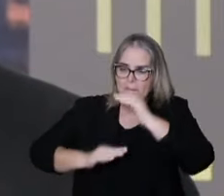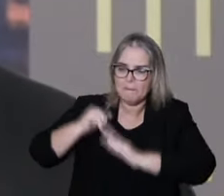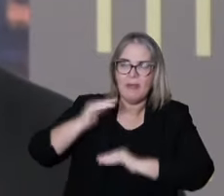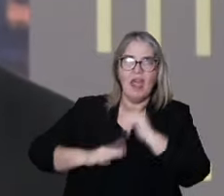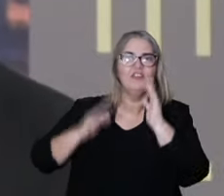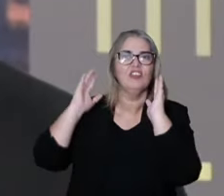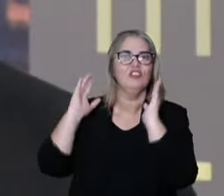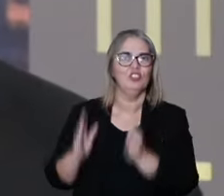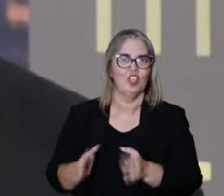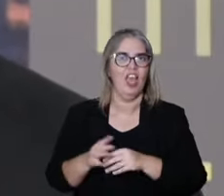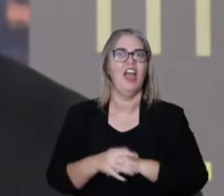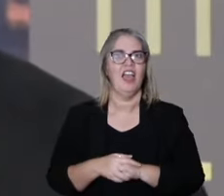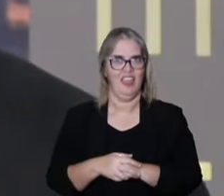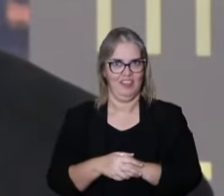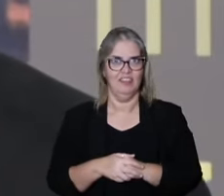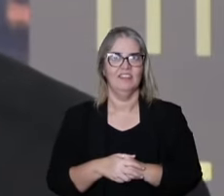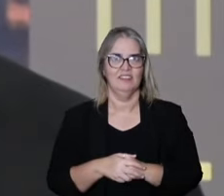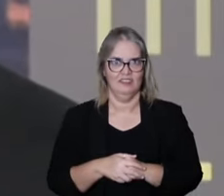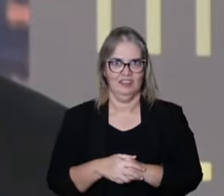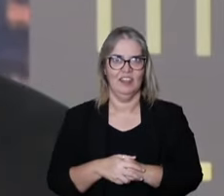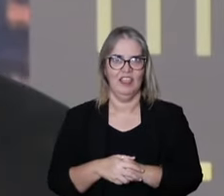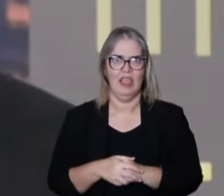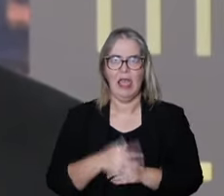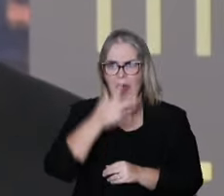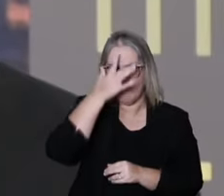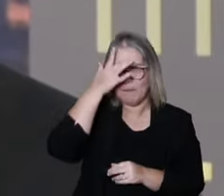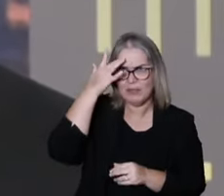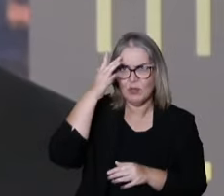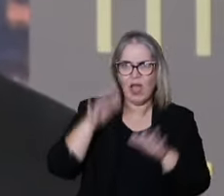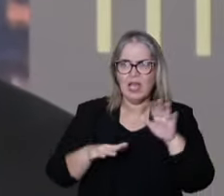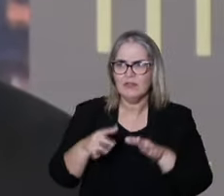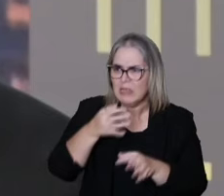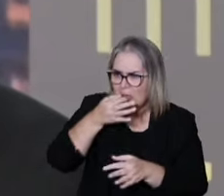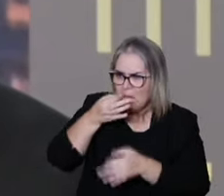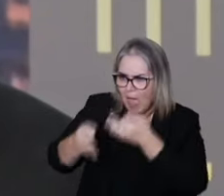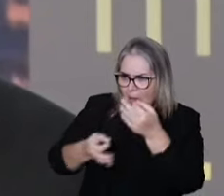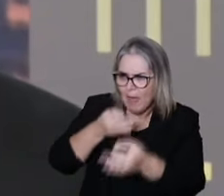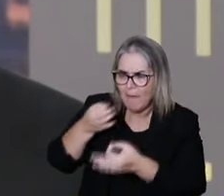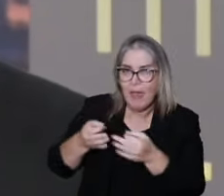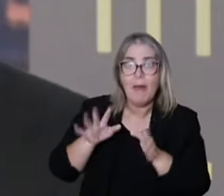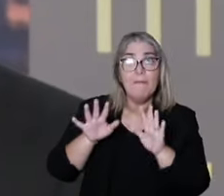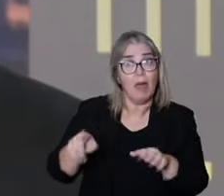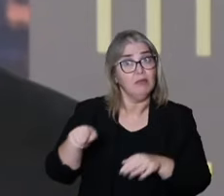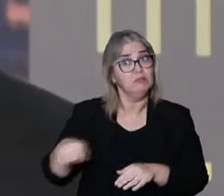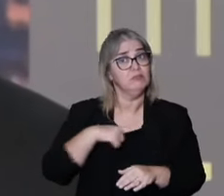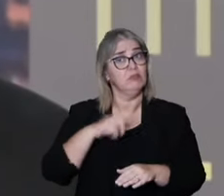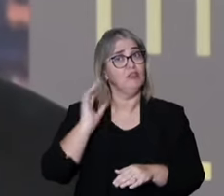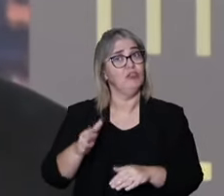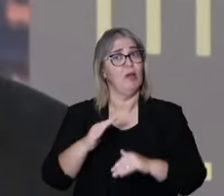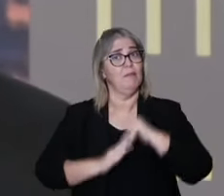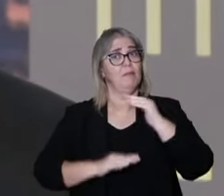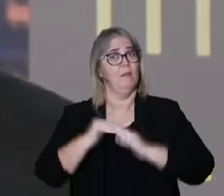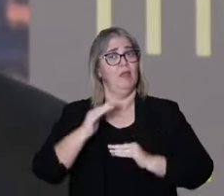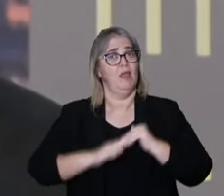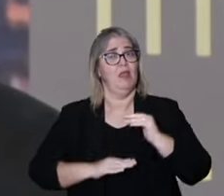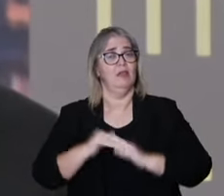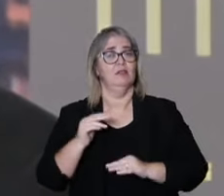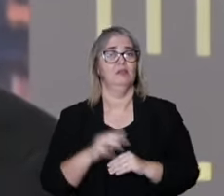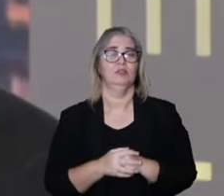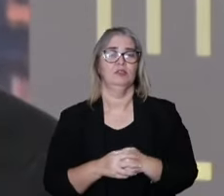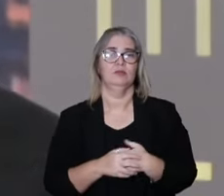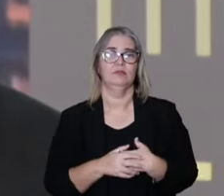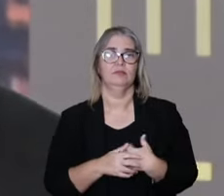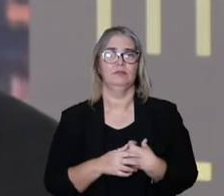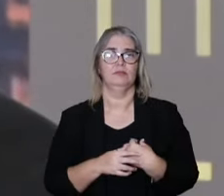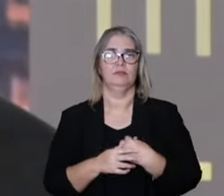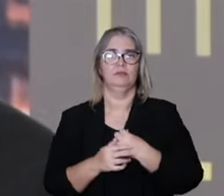As they had the practice, we have a set of philosophers that criticized this, this more hegemonic